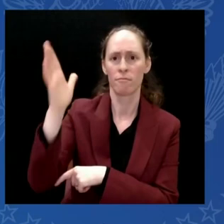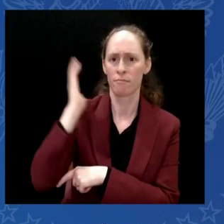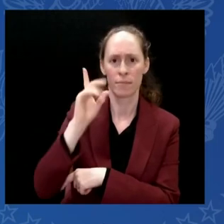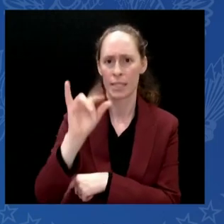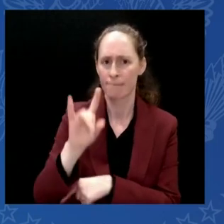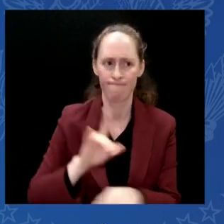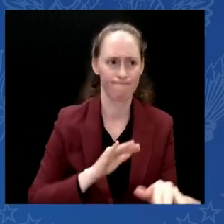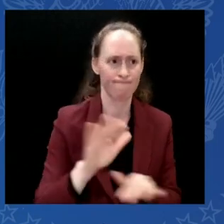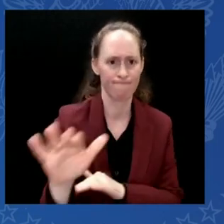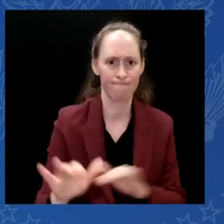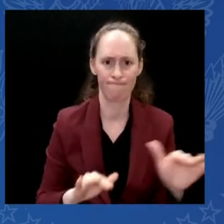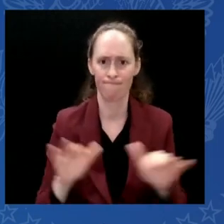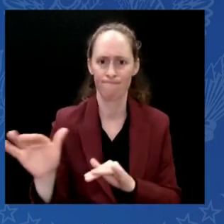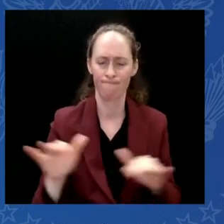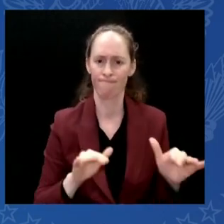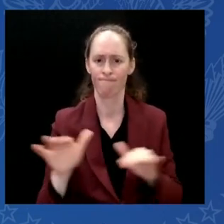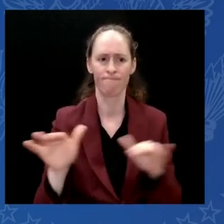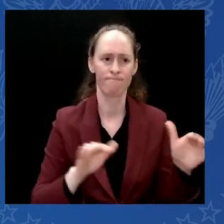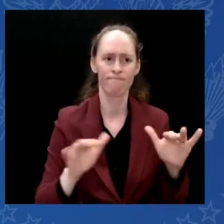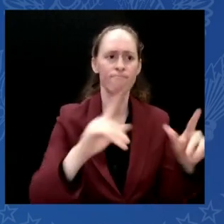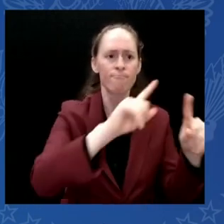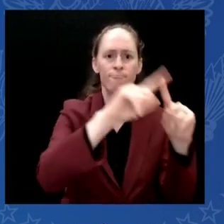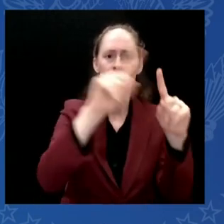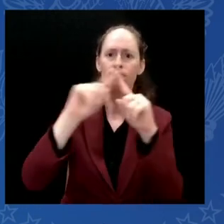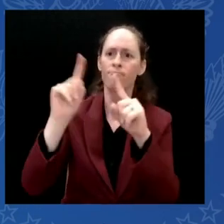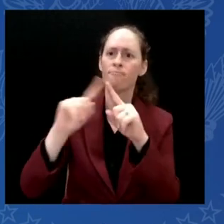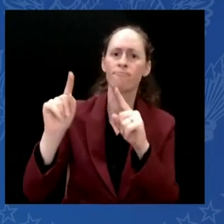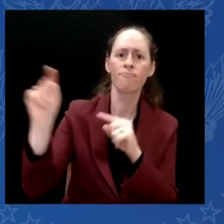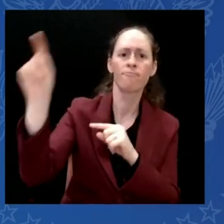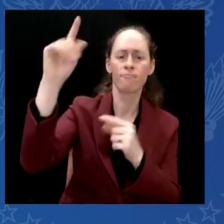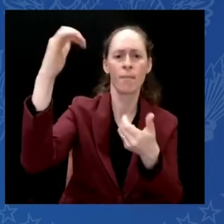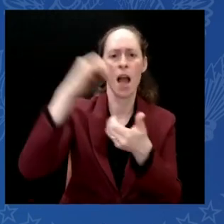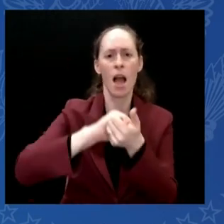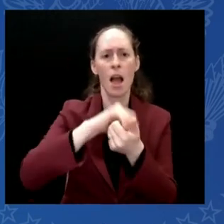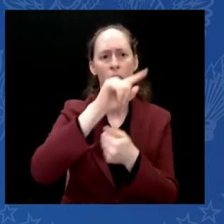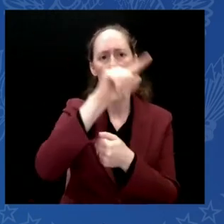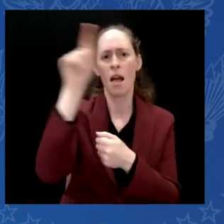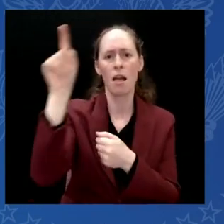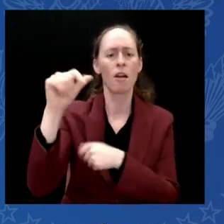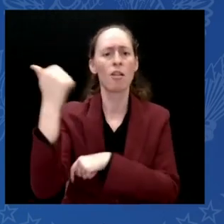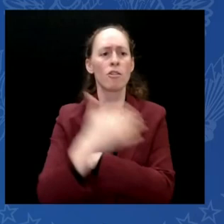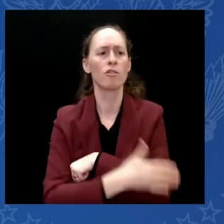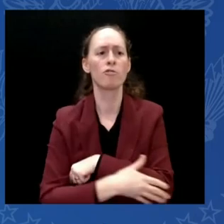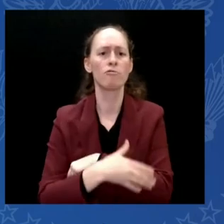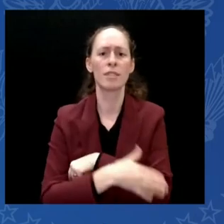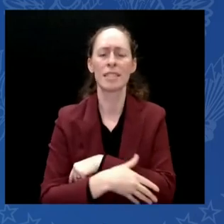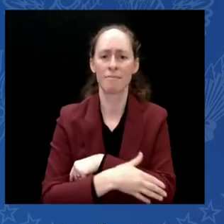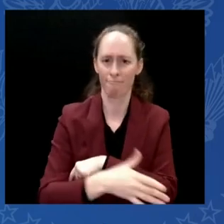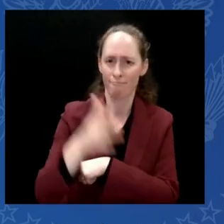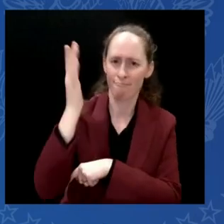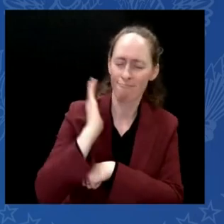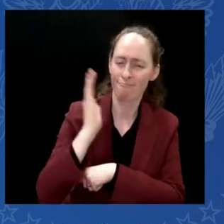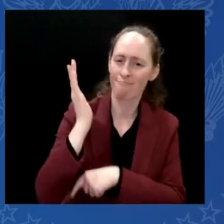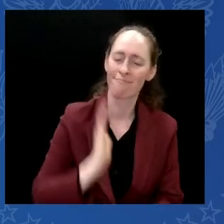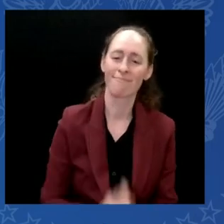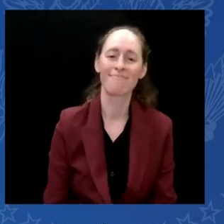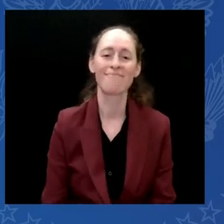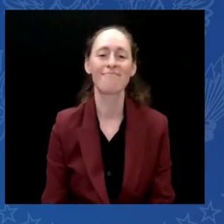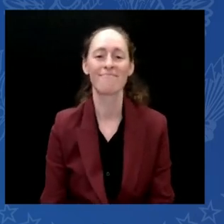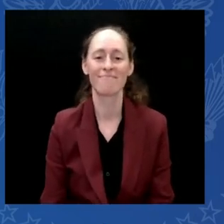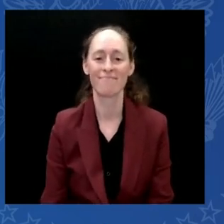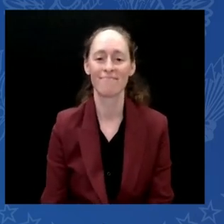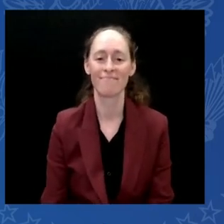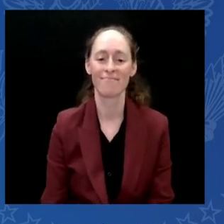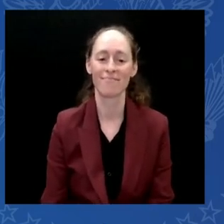that the most terrible year of years, the year of assassination and riot, of war and chaos, that the astronauts of